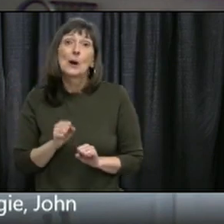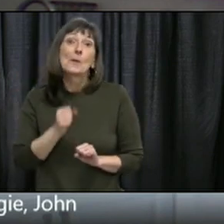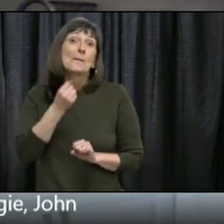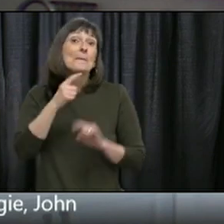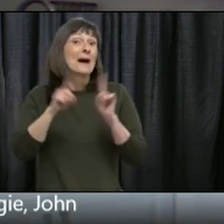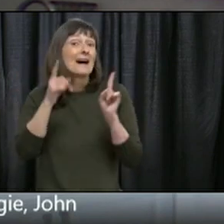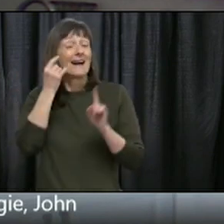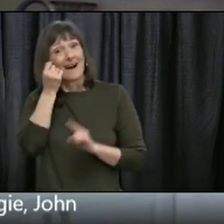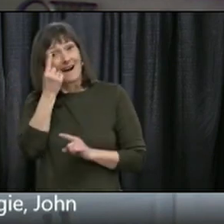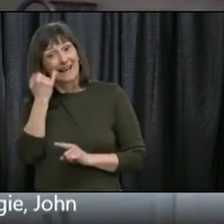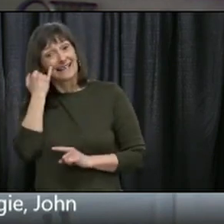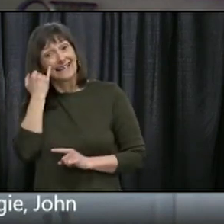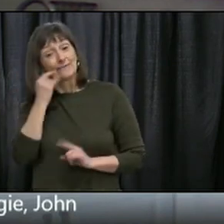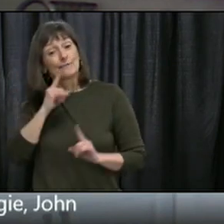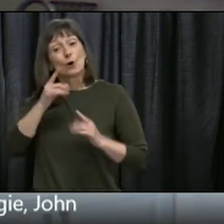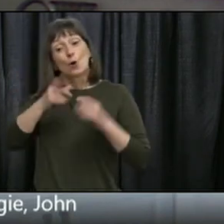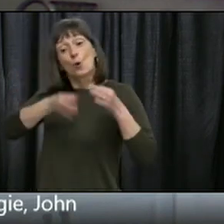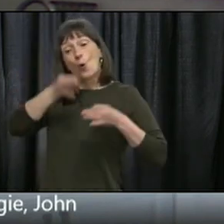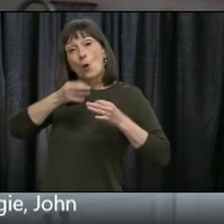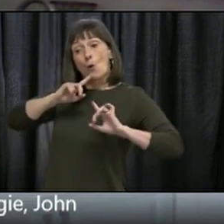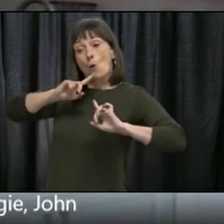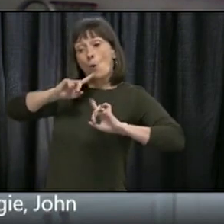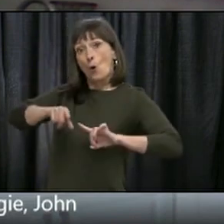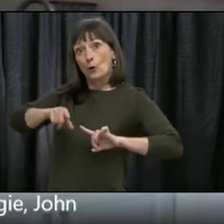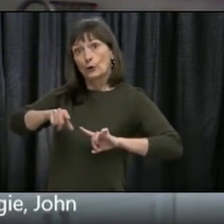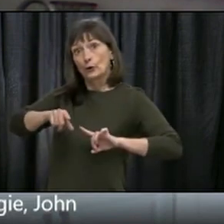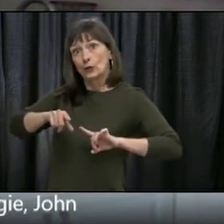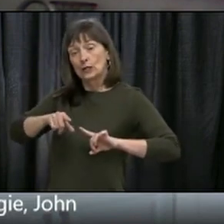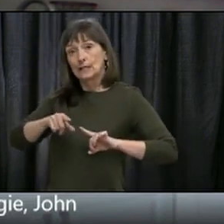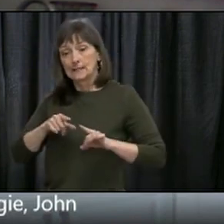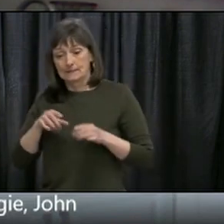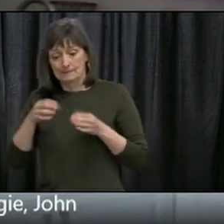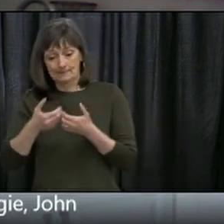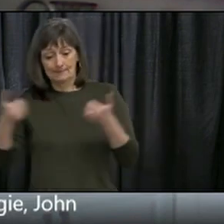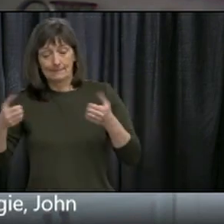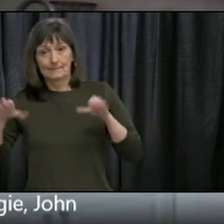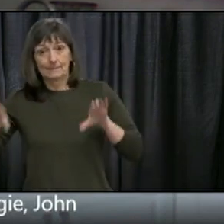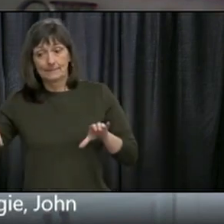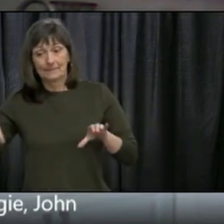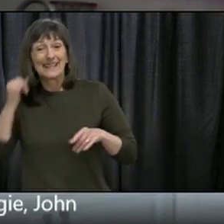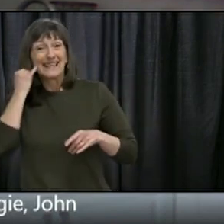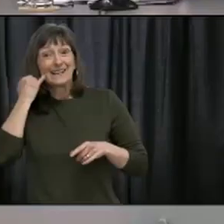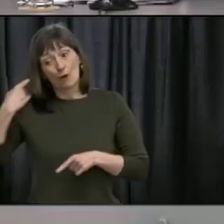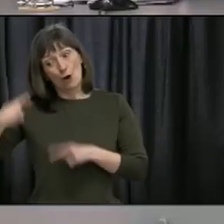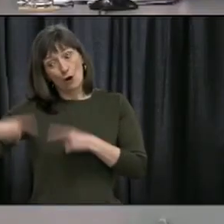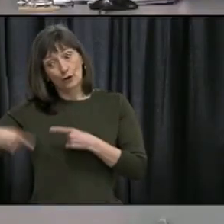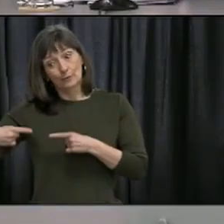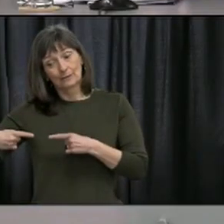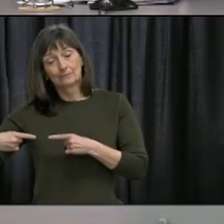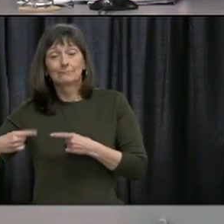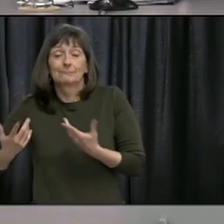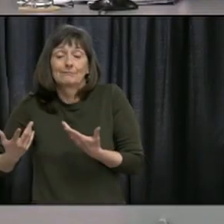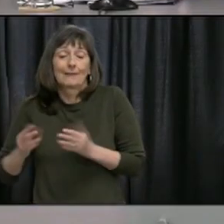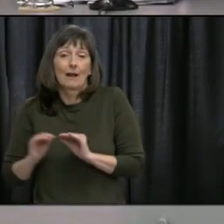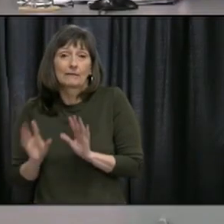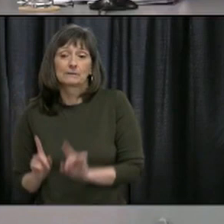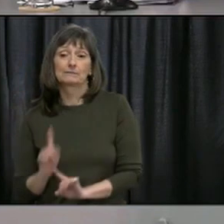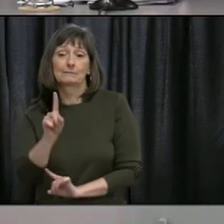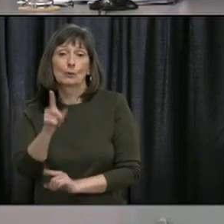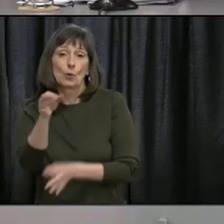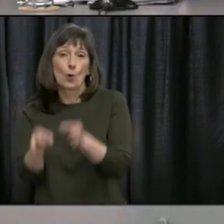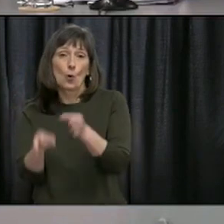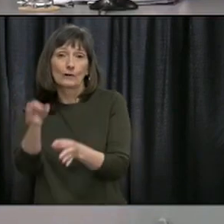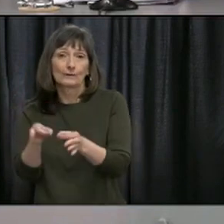a court to arbitrate as to who was right, who was wrong, and what the resolution should be. Thank you. Our next